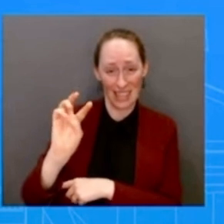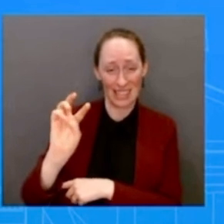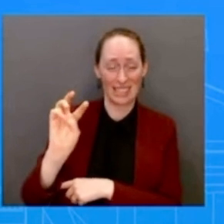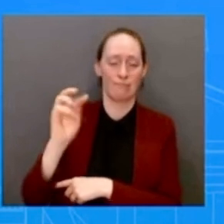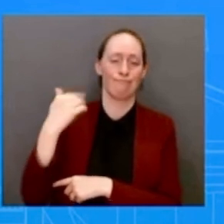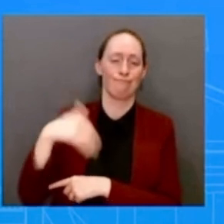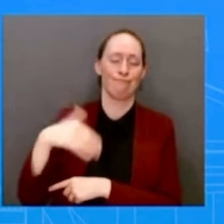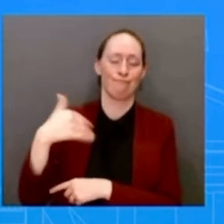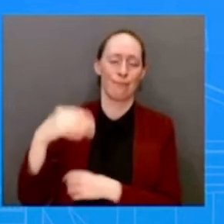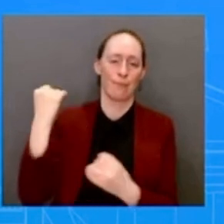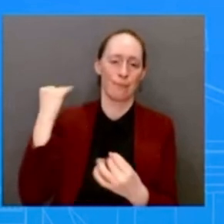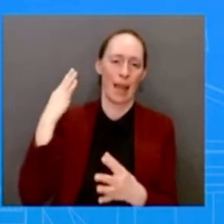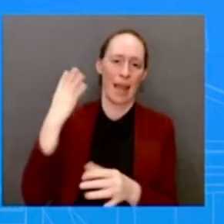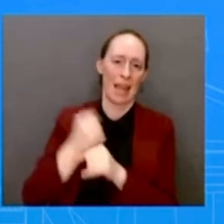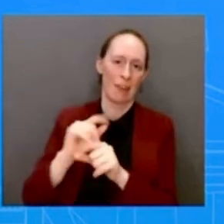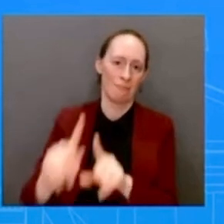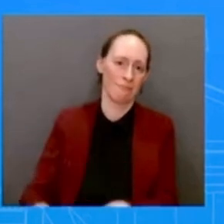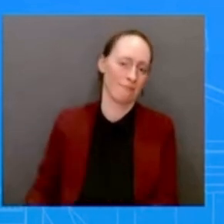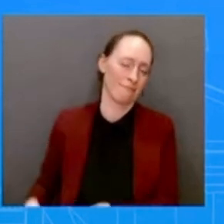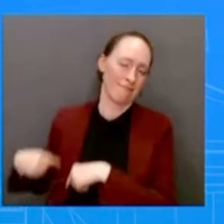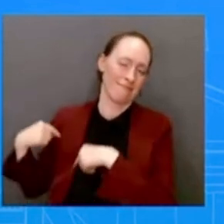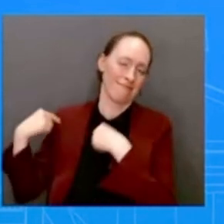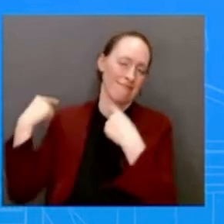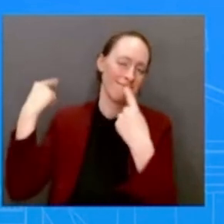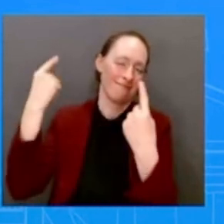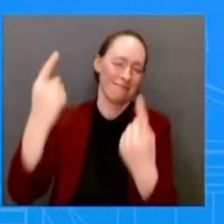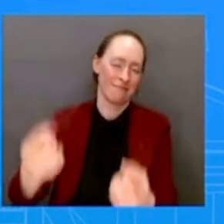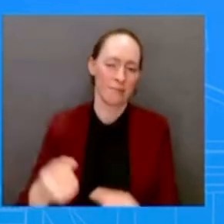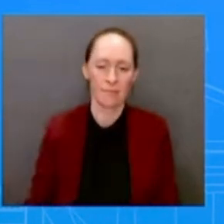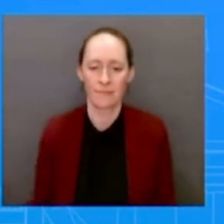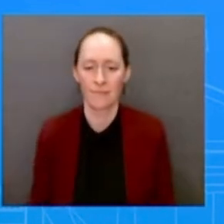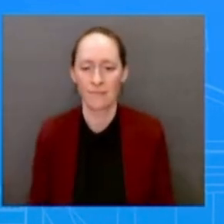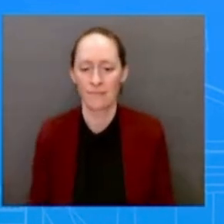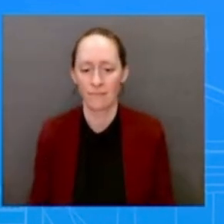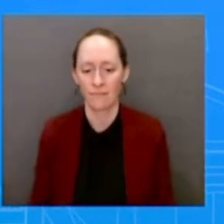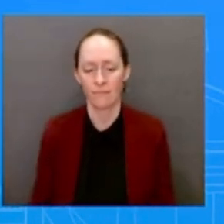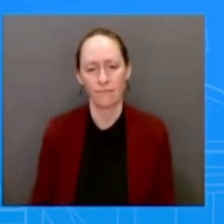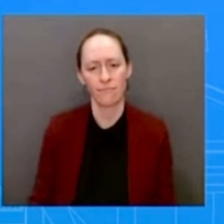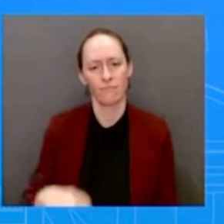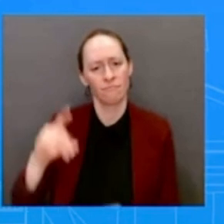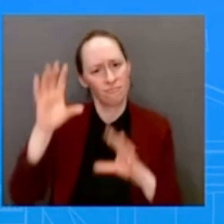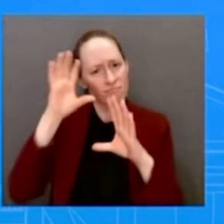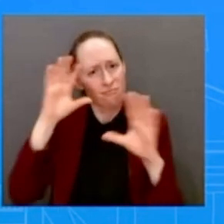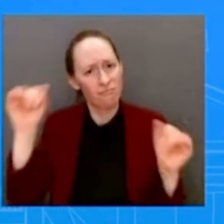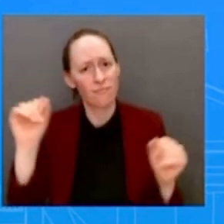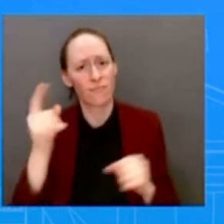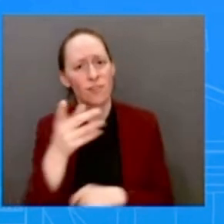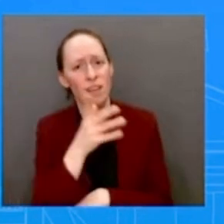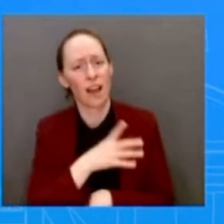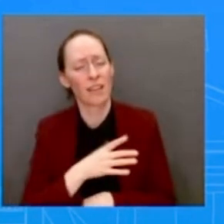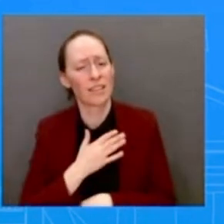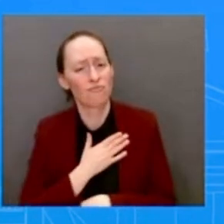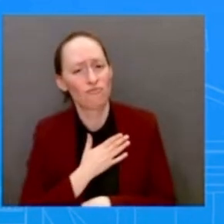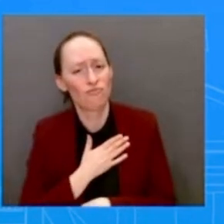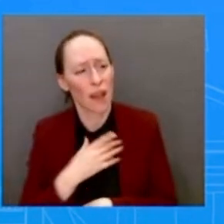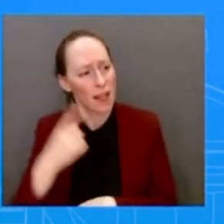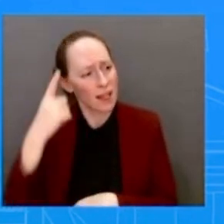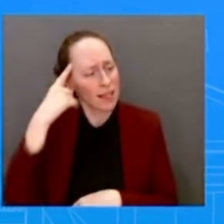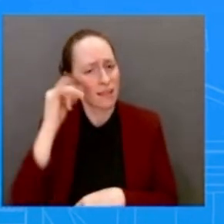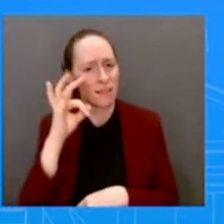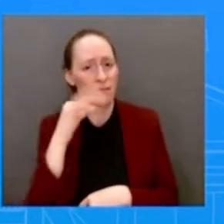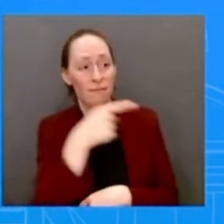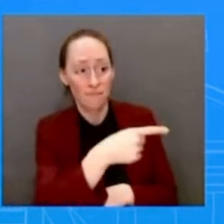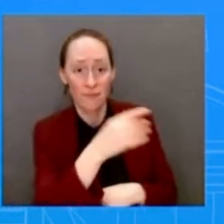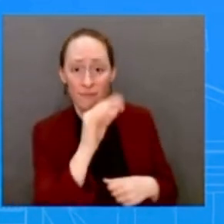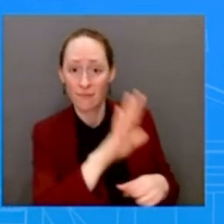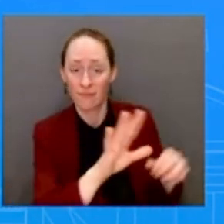First Lady, their hearts are with President Carter and his family. I just don't have a conversation to